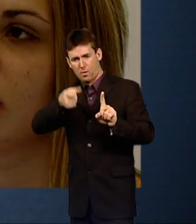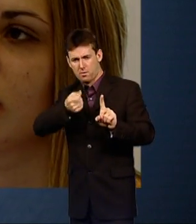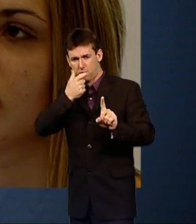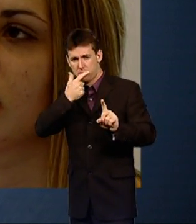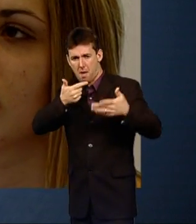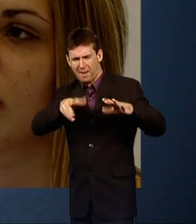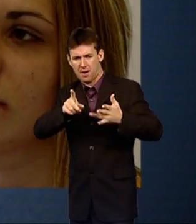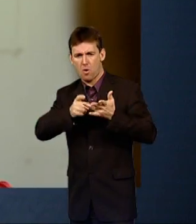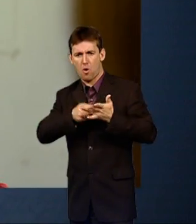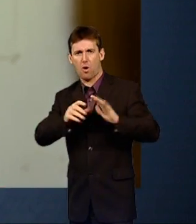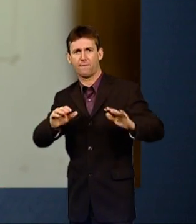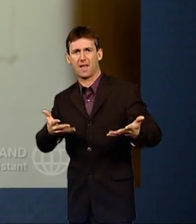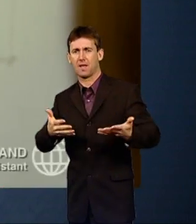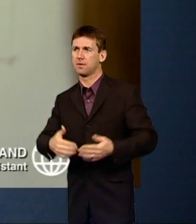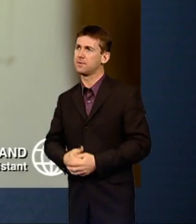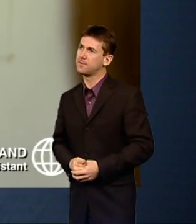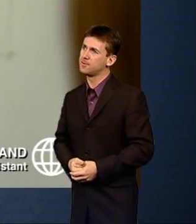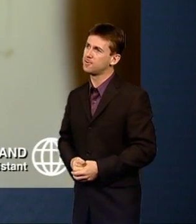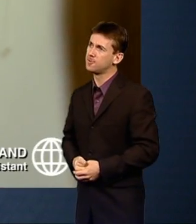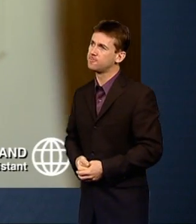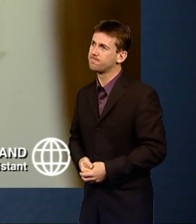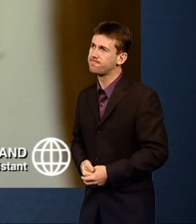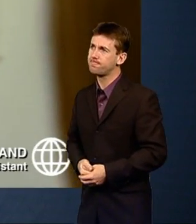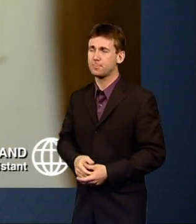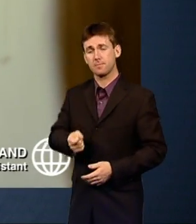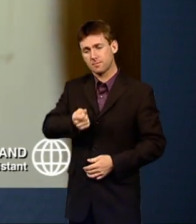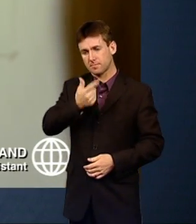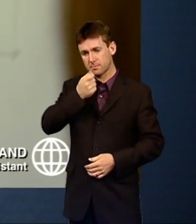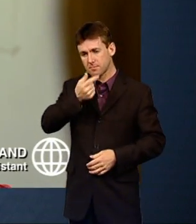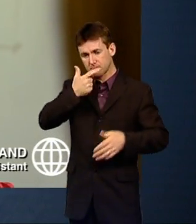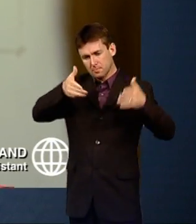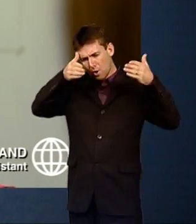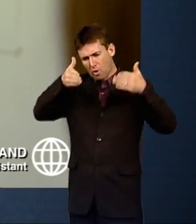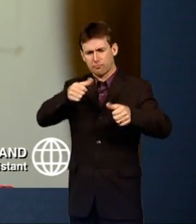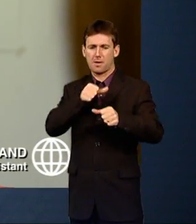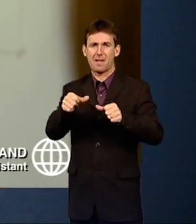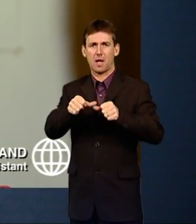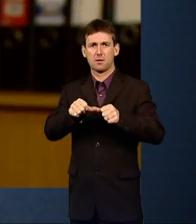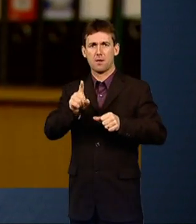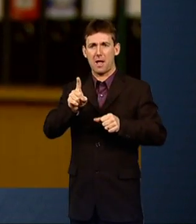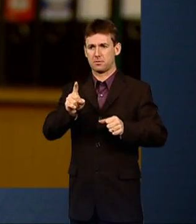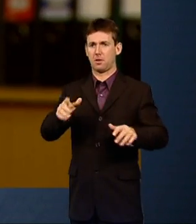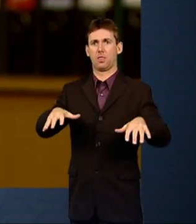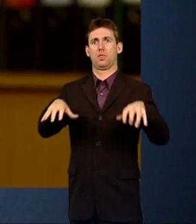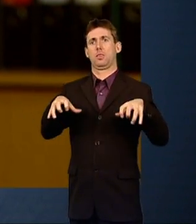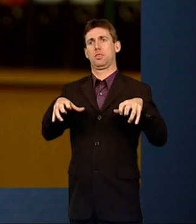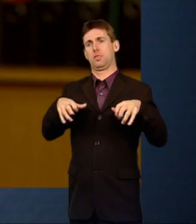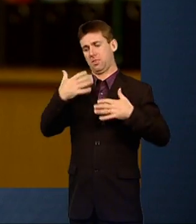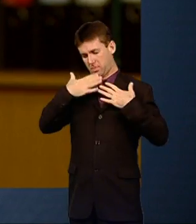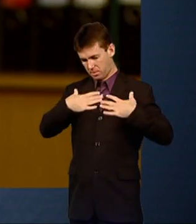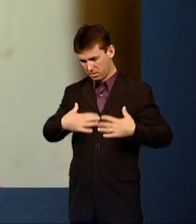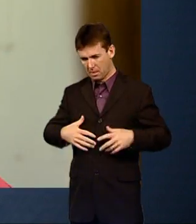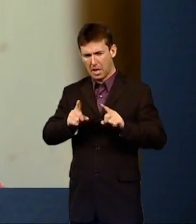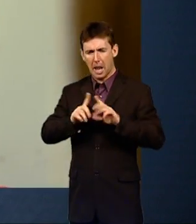It made her concentrate better and keep her in a seat, but it actually zombified her. She hadn't had a tablet,